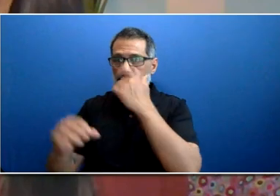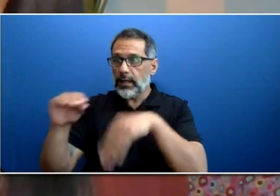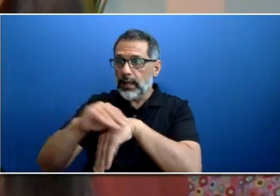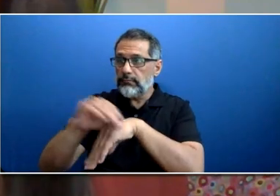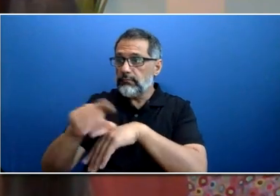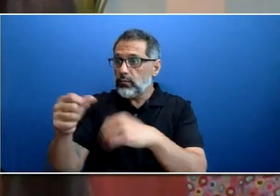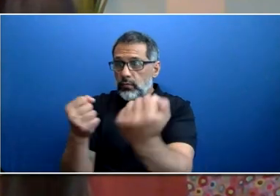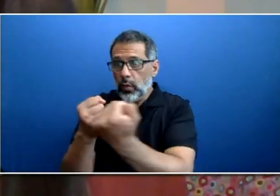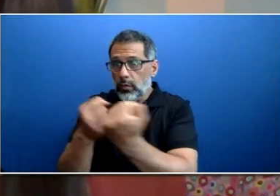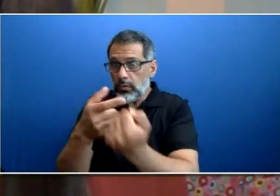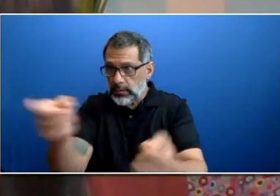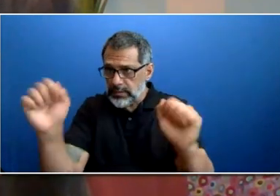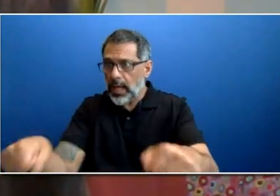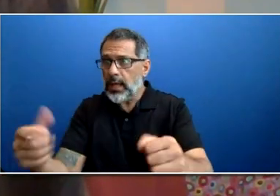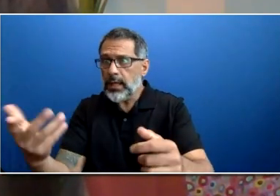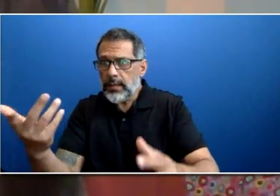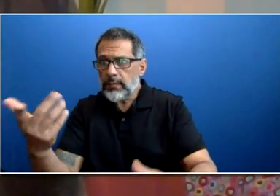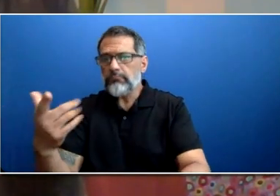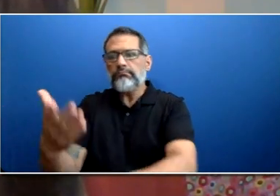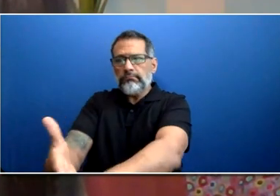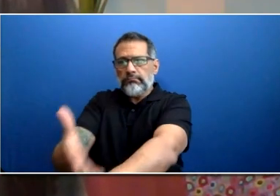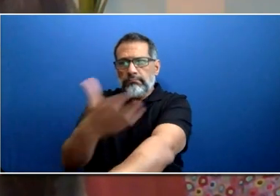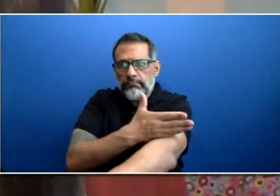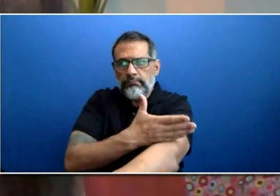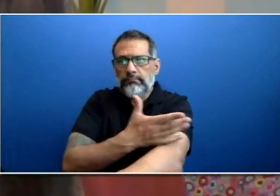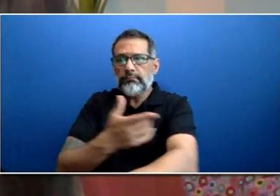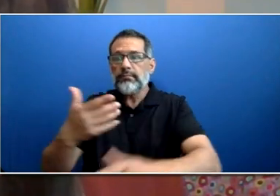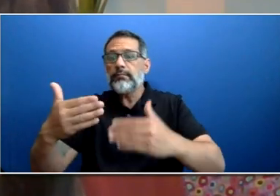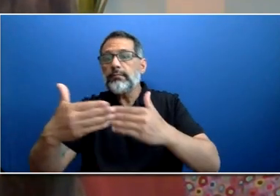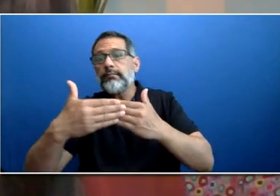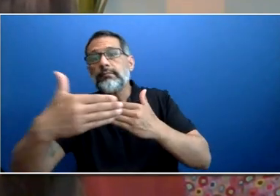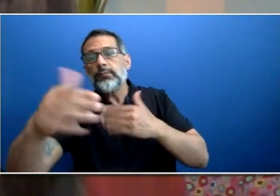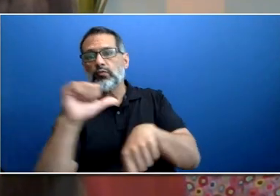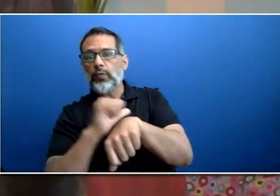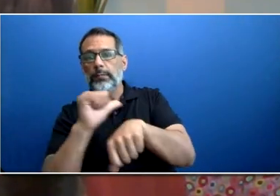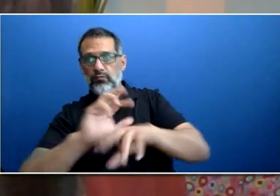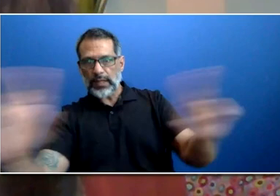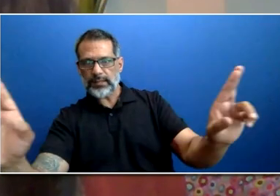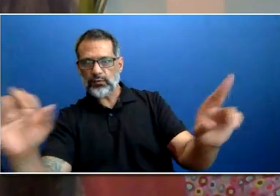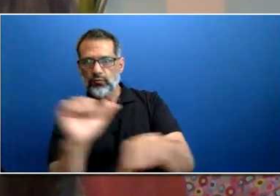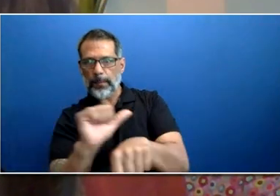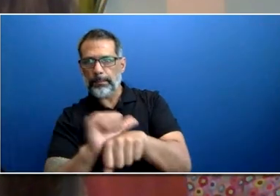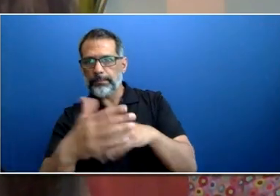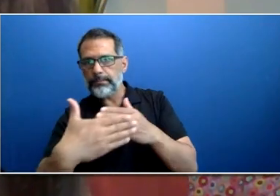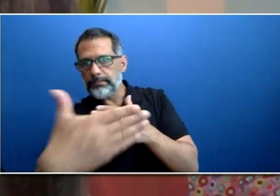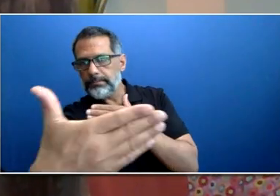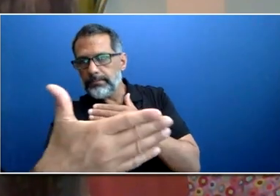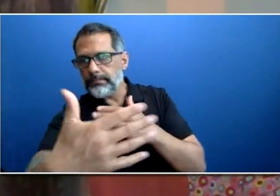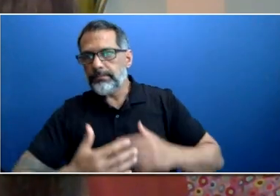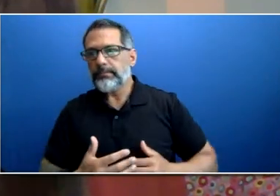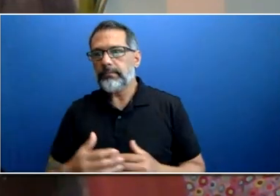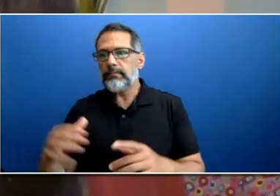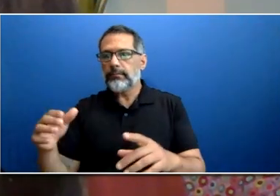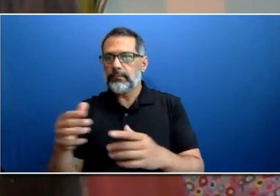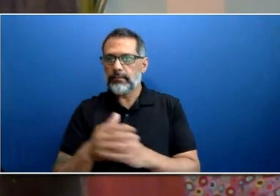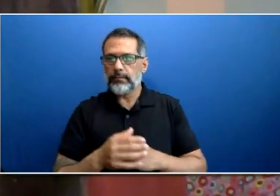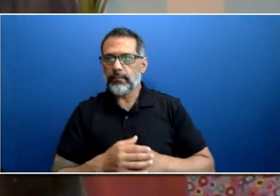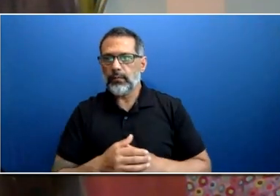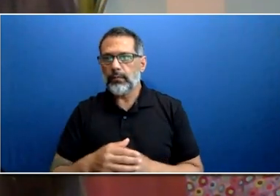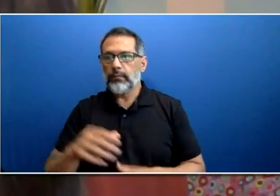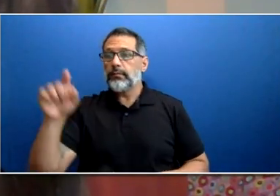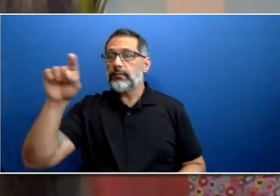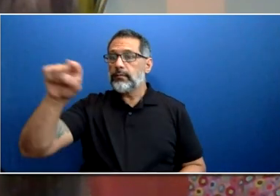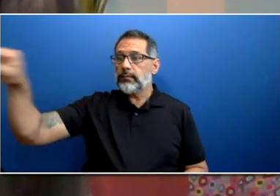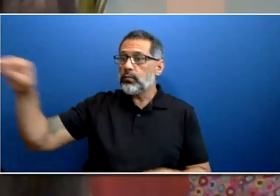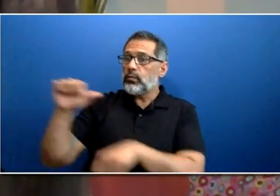you're no longer a student, community employment agencies provide free support. And that can help you get hired.